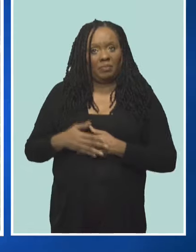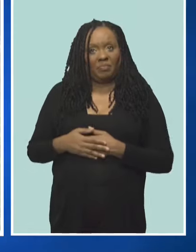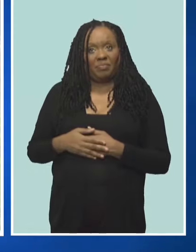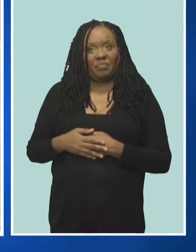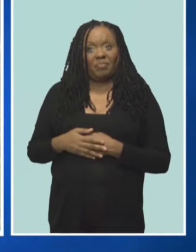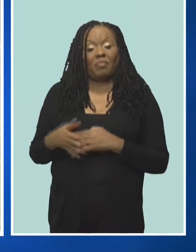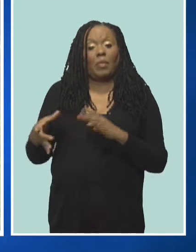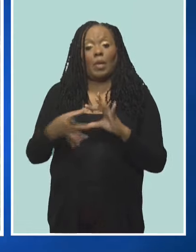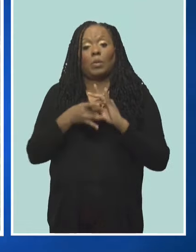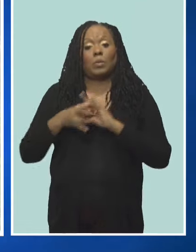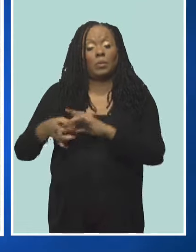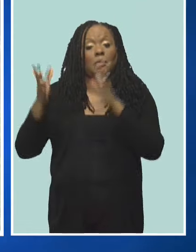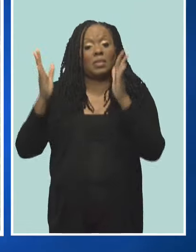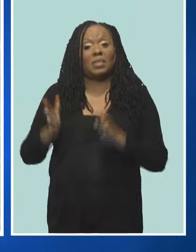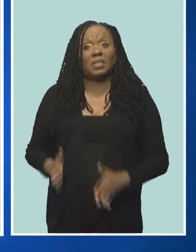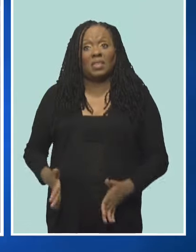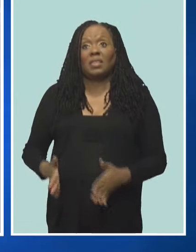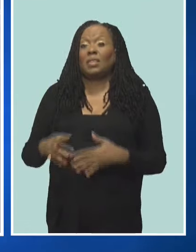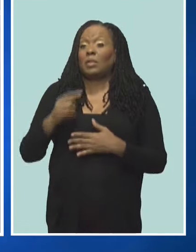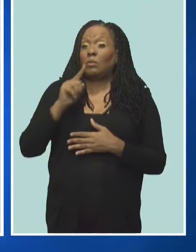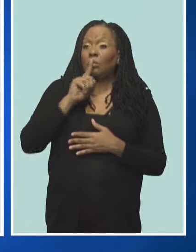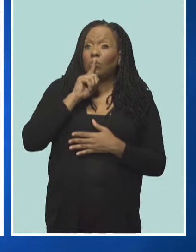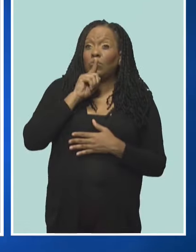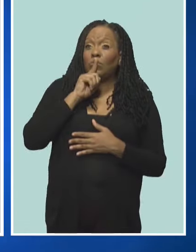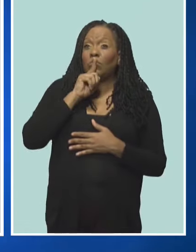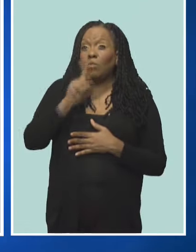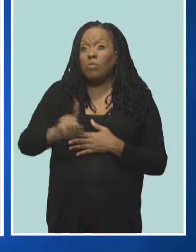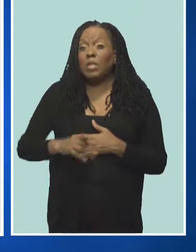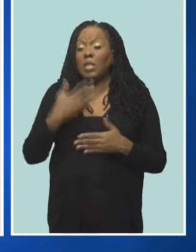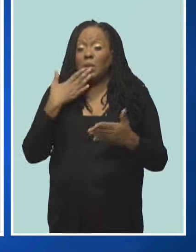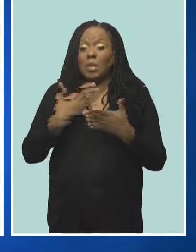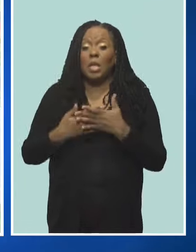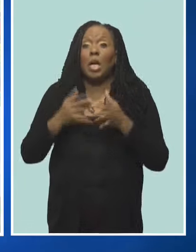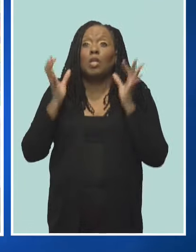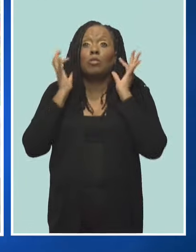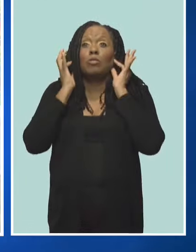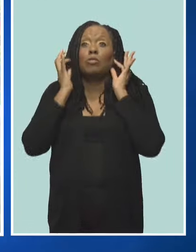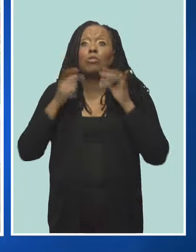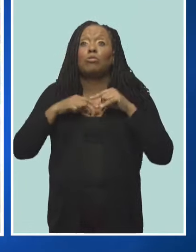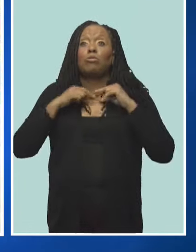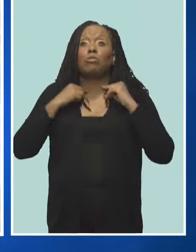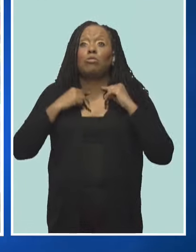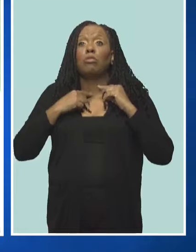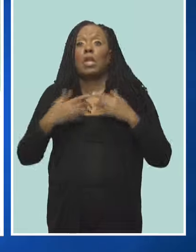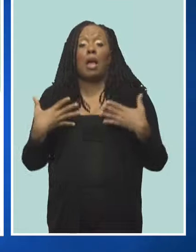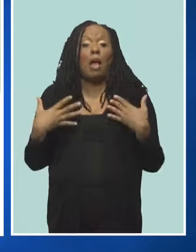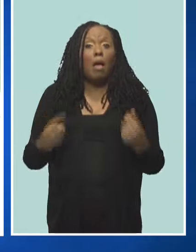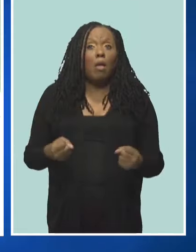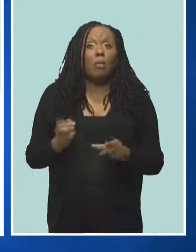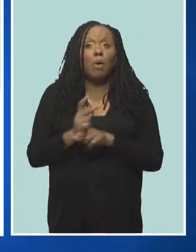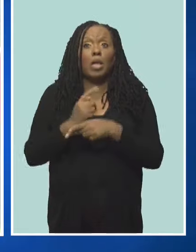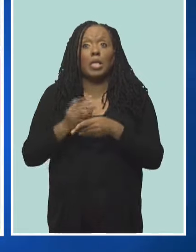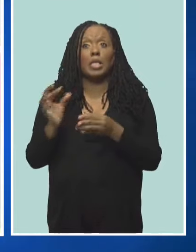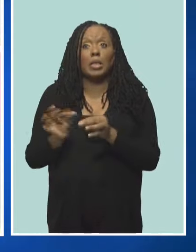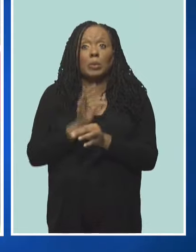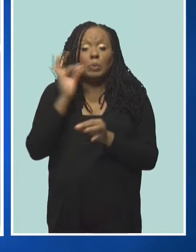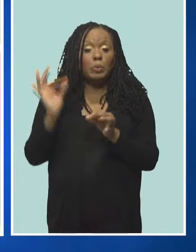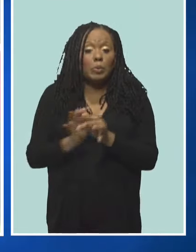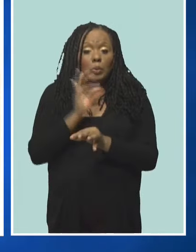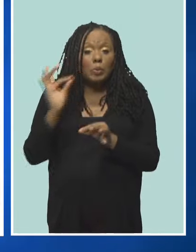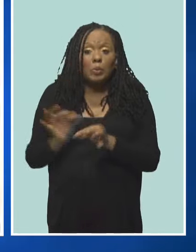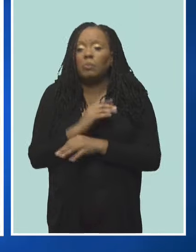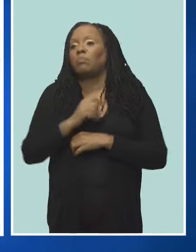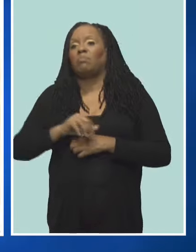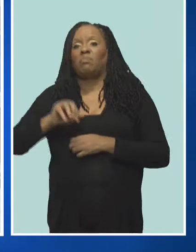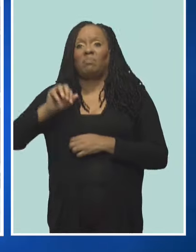coordinator Sonjean Cutting says the offerings include jewelry, health and wellness products, crochet and leather craft,